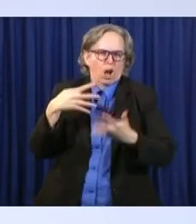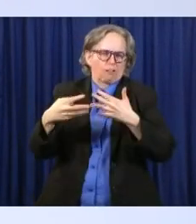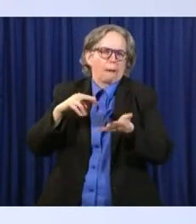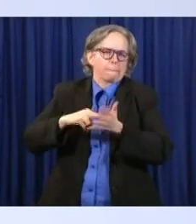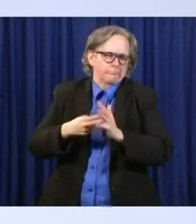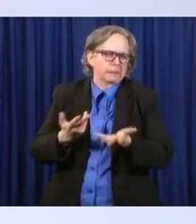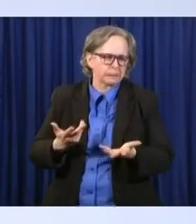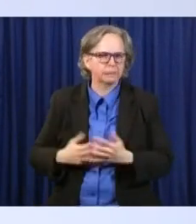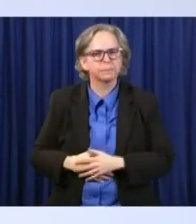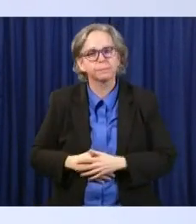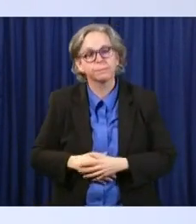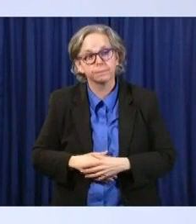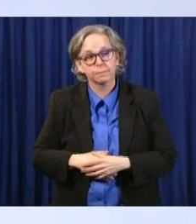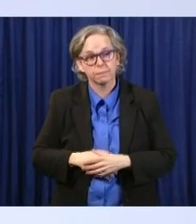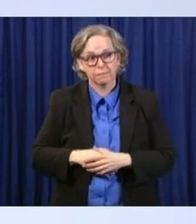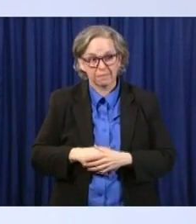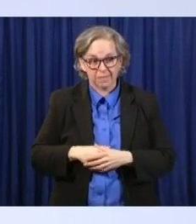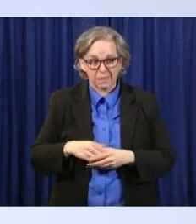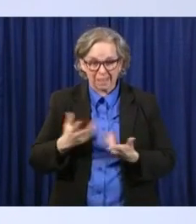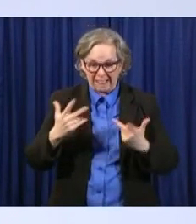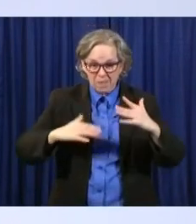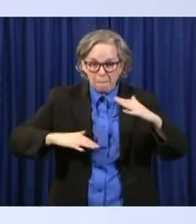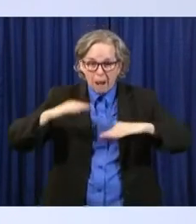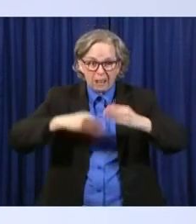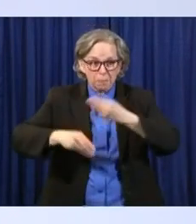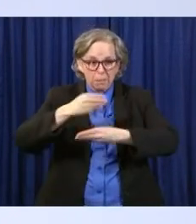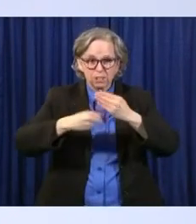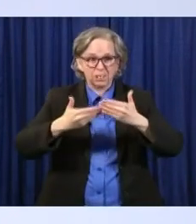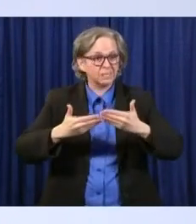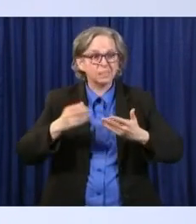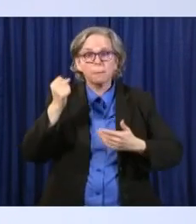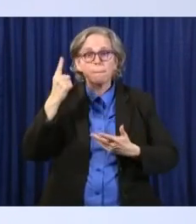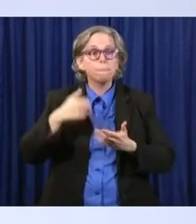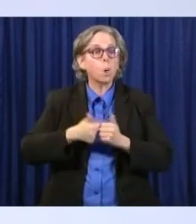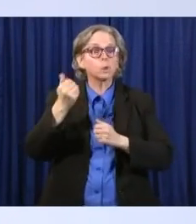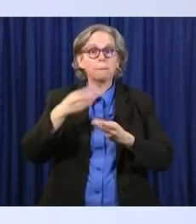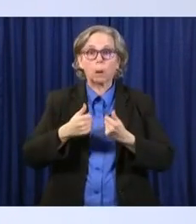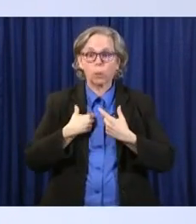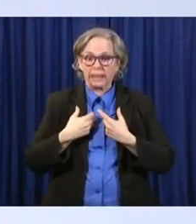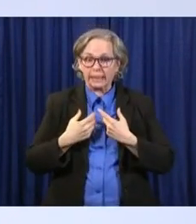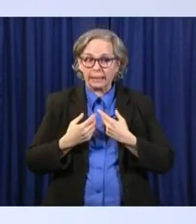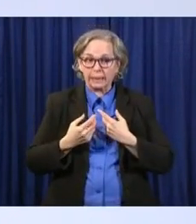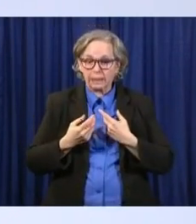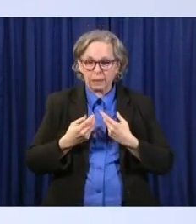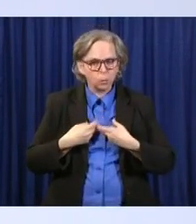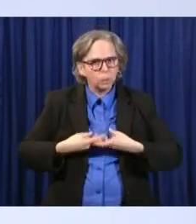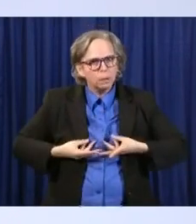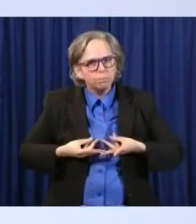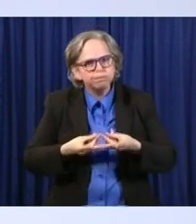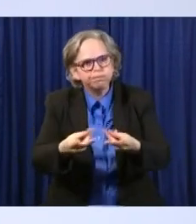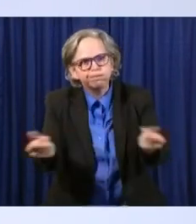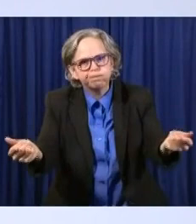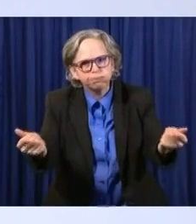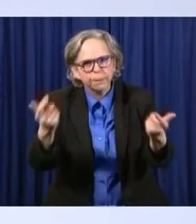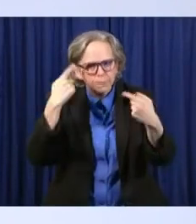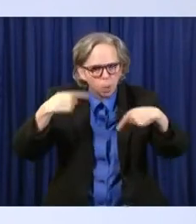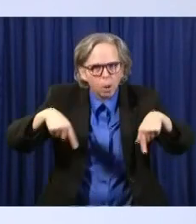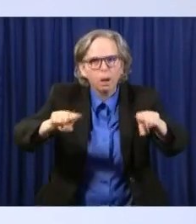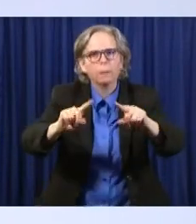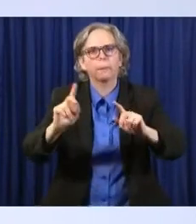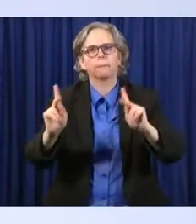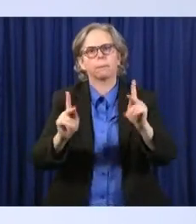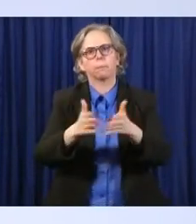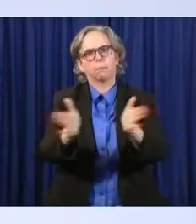of the money we have goes out the door to serve other people. And that's the nature of how